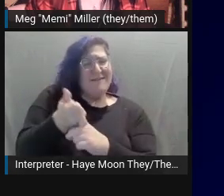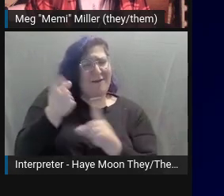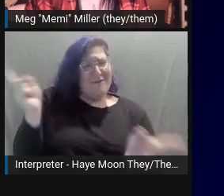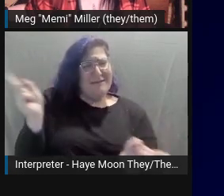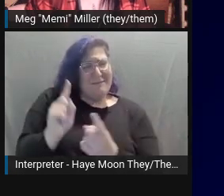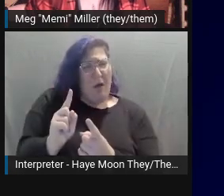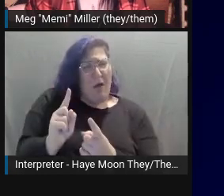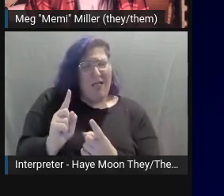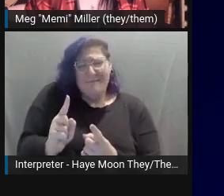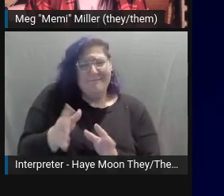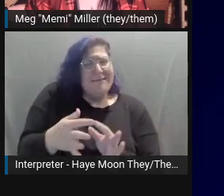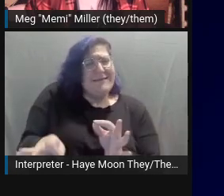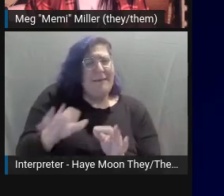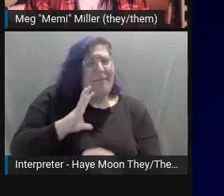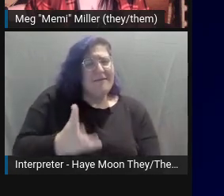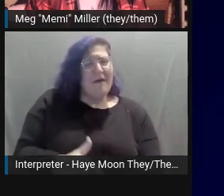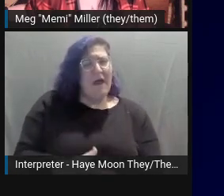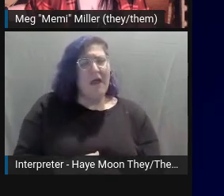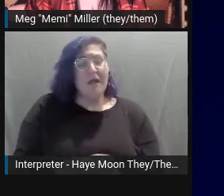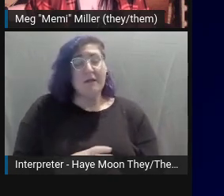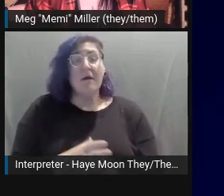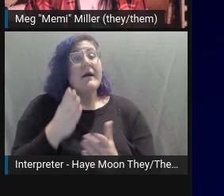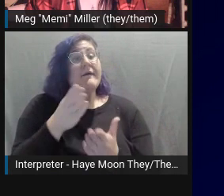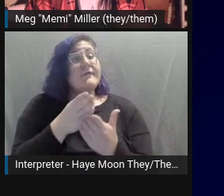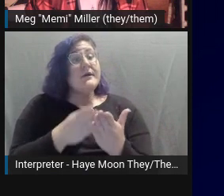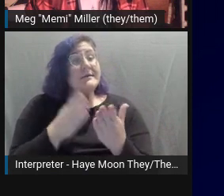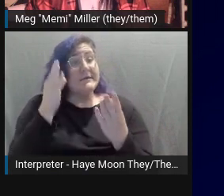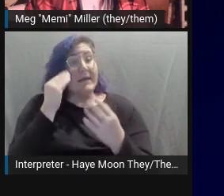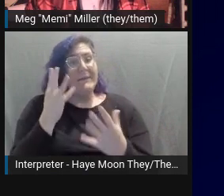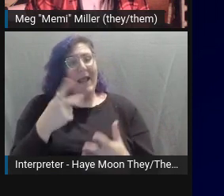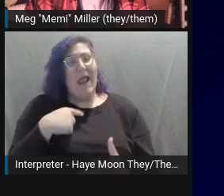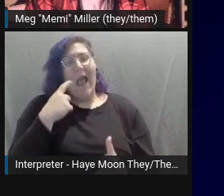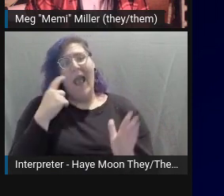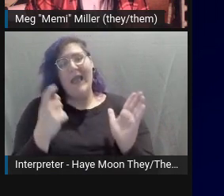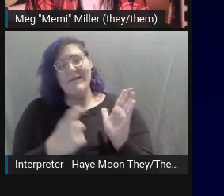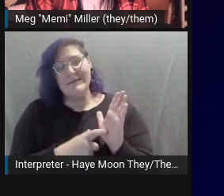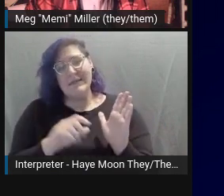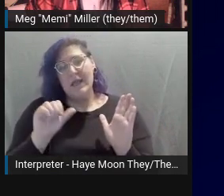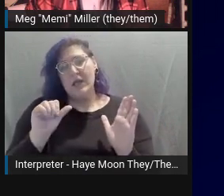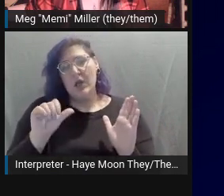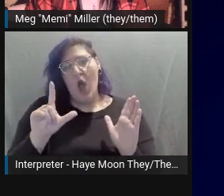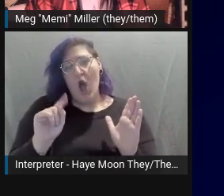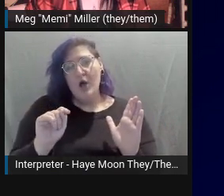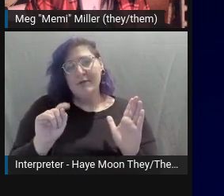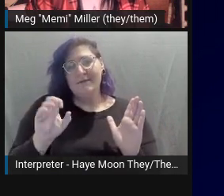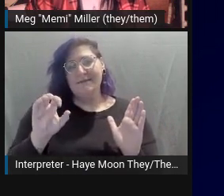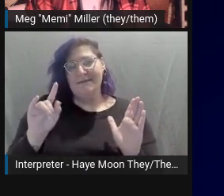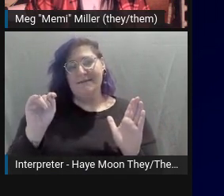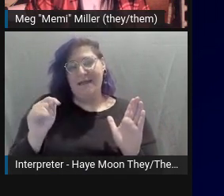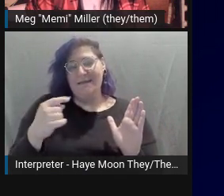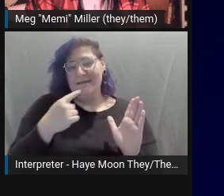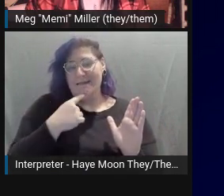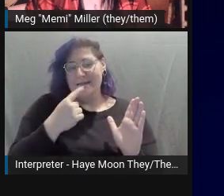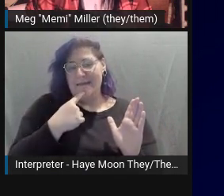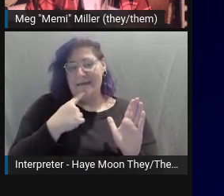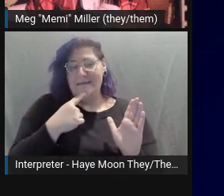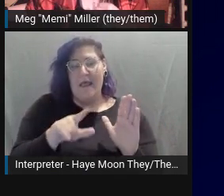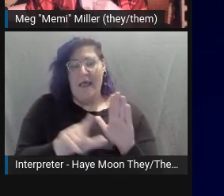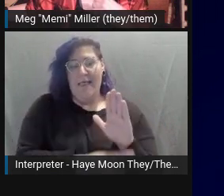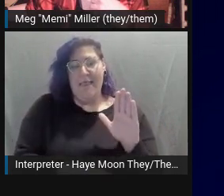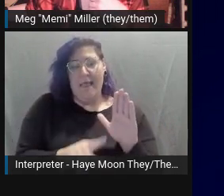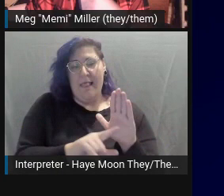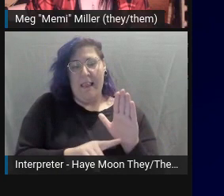For some data, I have seen alt text that states the lowest end of the data results. This is in my OK section.